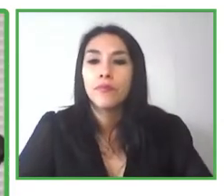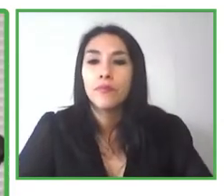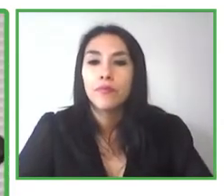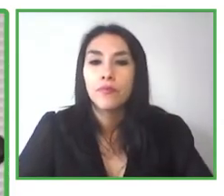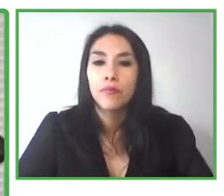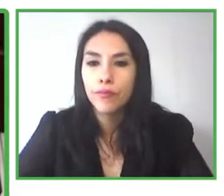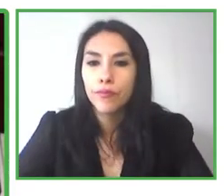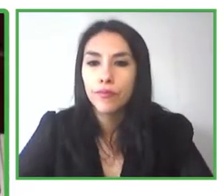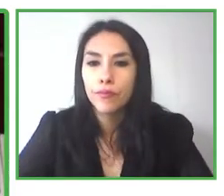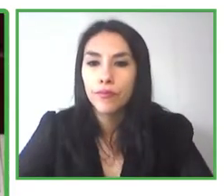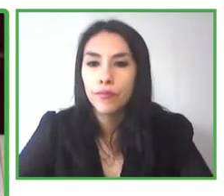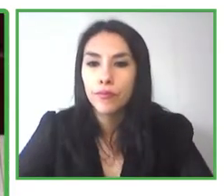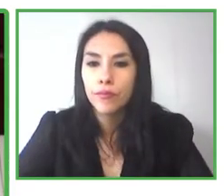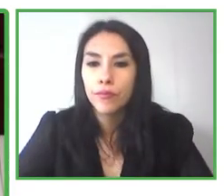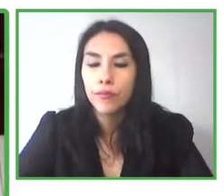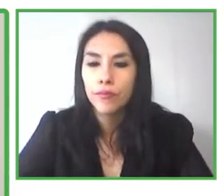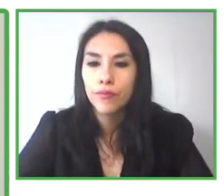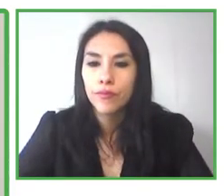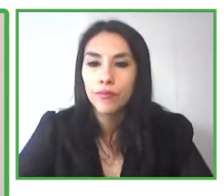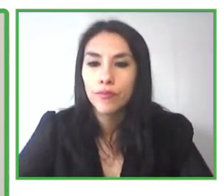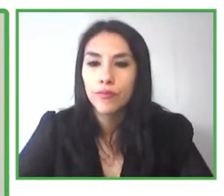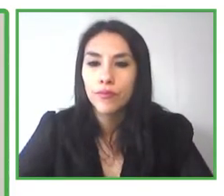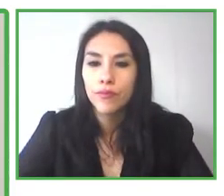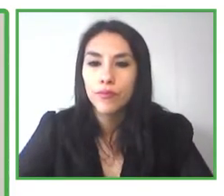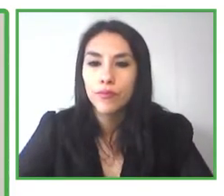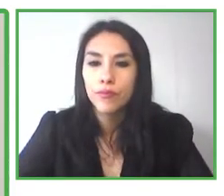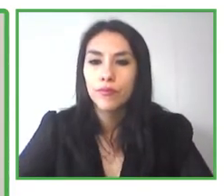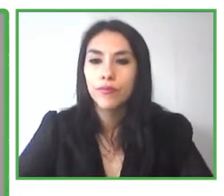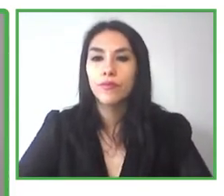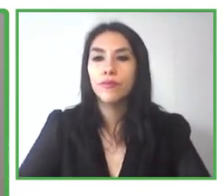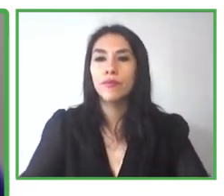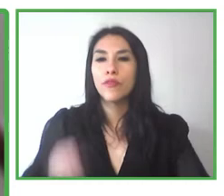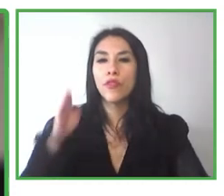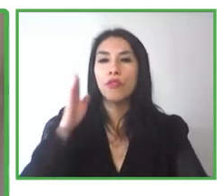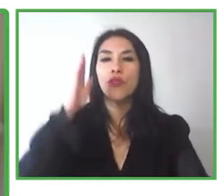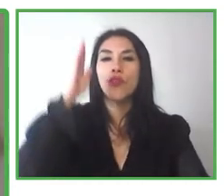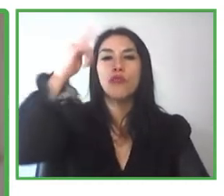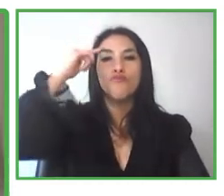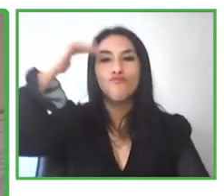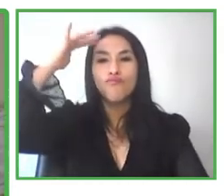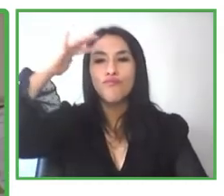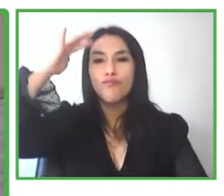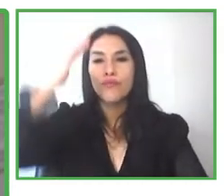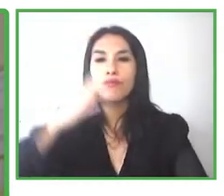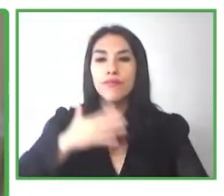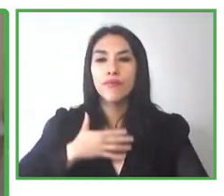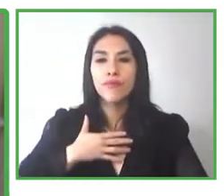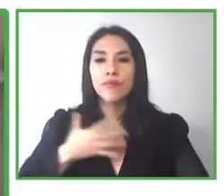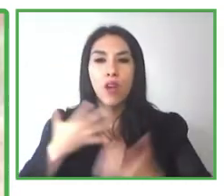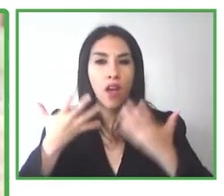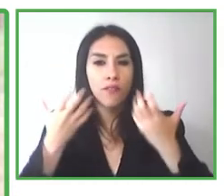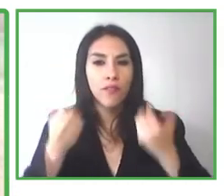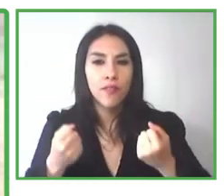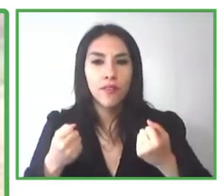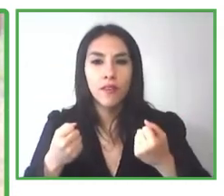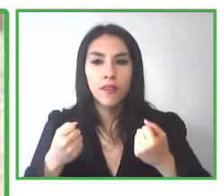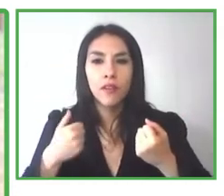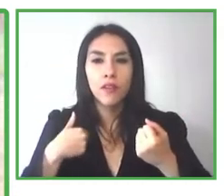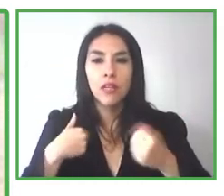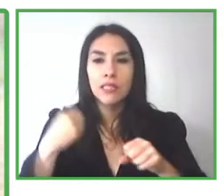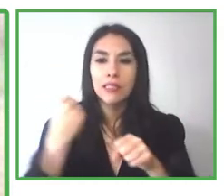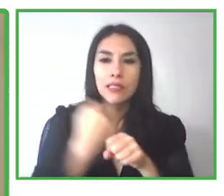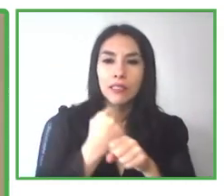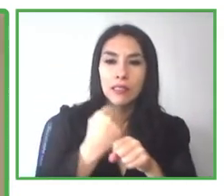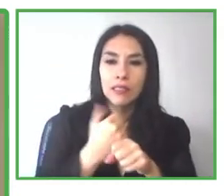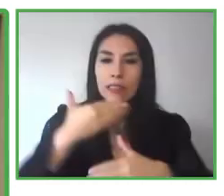My philosophy is that you have to reap what you sow, take